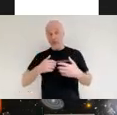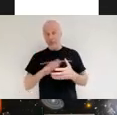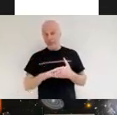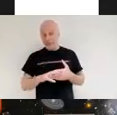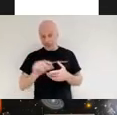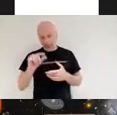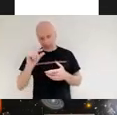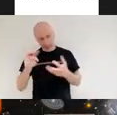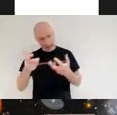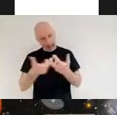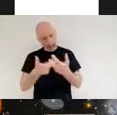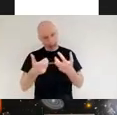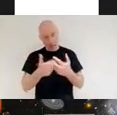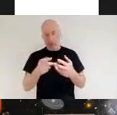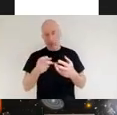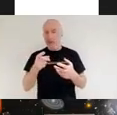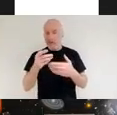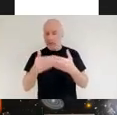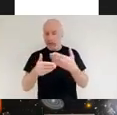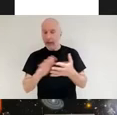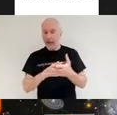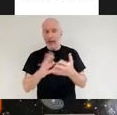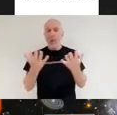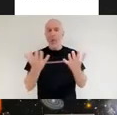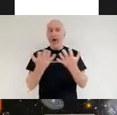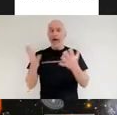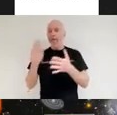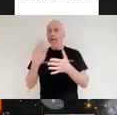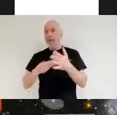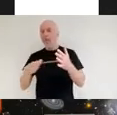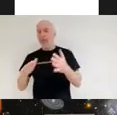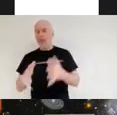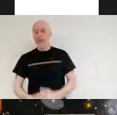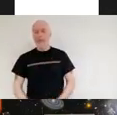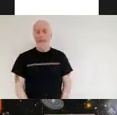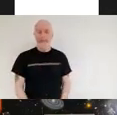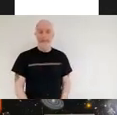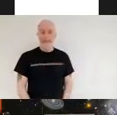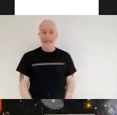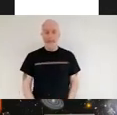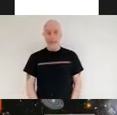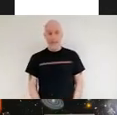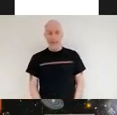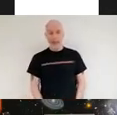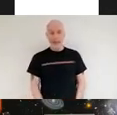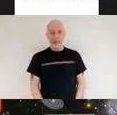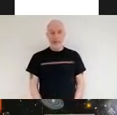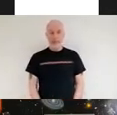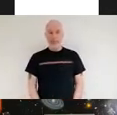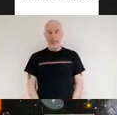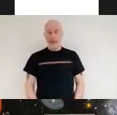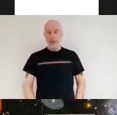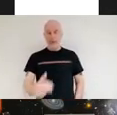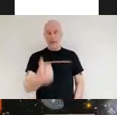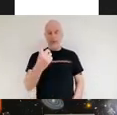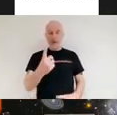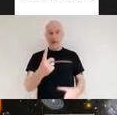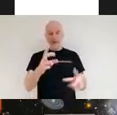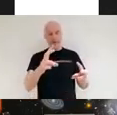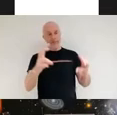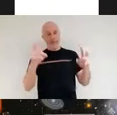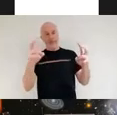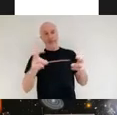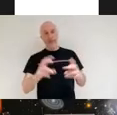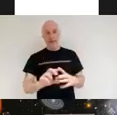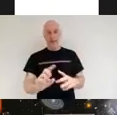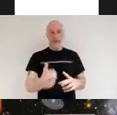and then we're going to take a look at where it's doing this from so let's look at the first topic first then first light